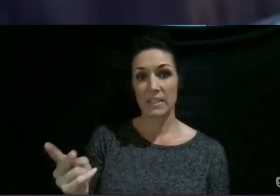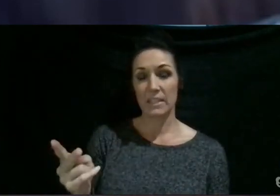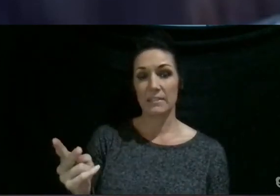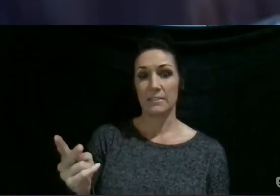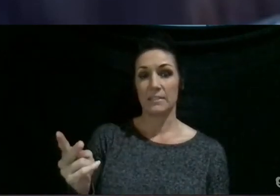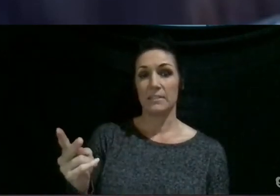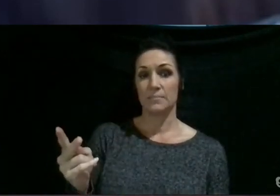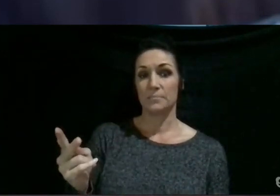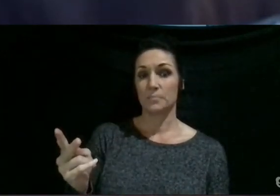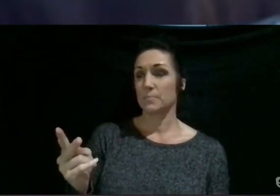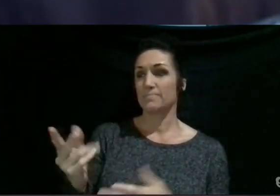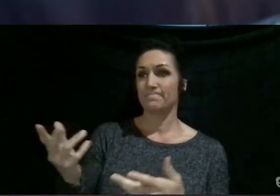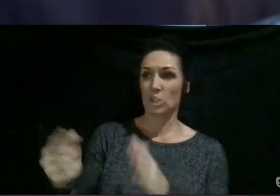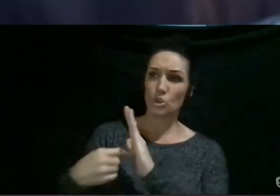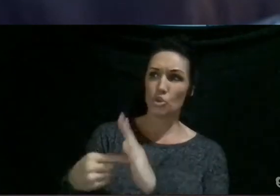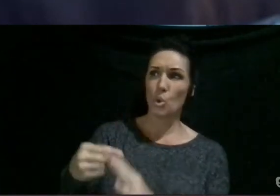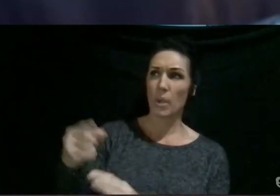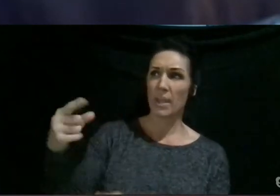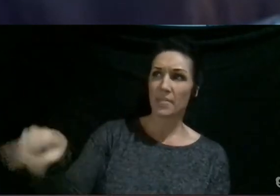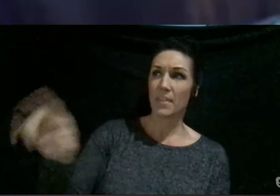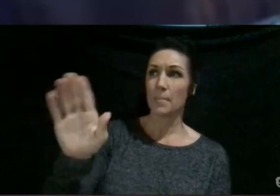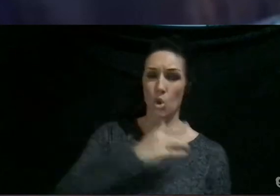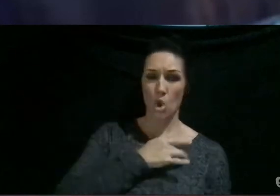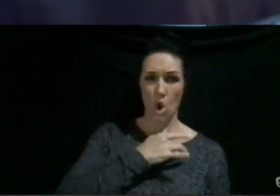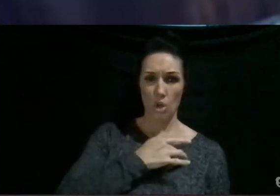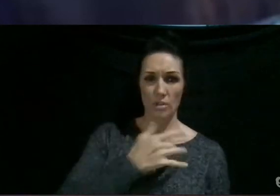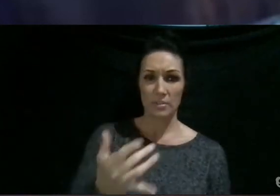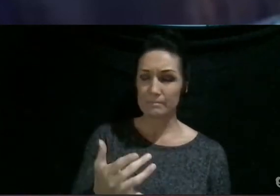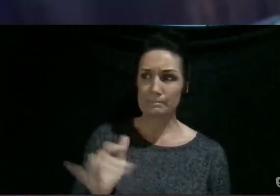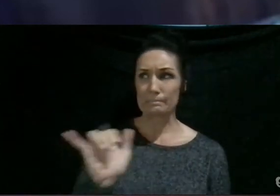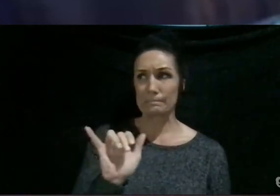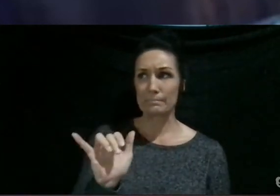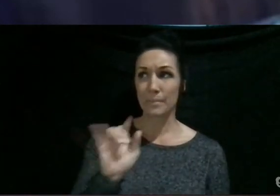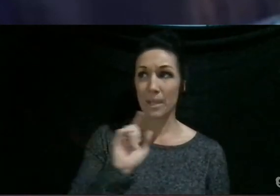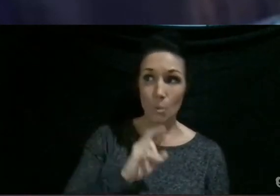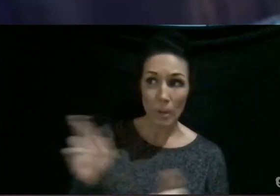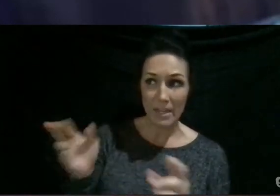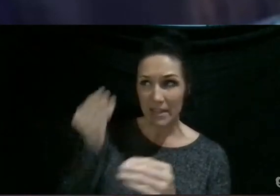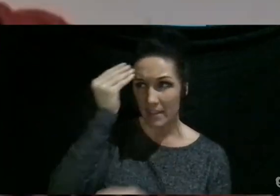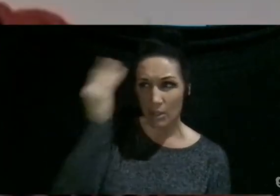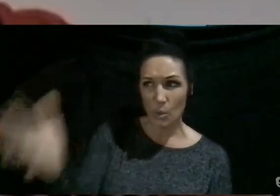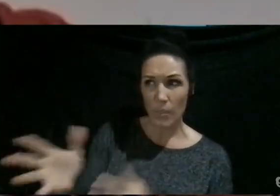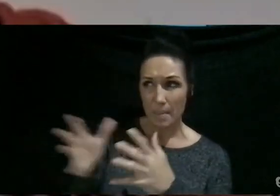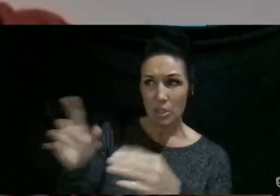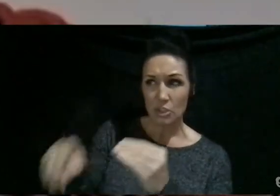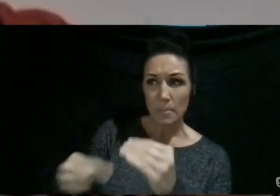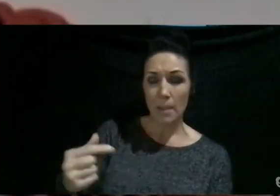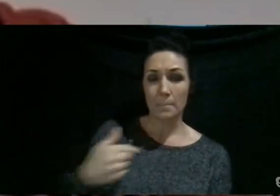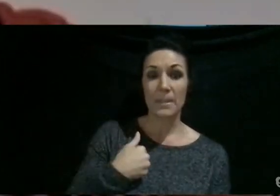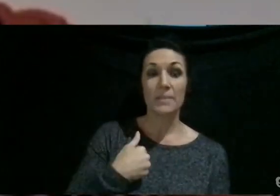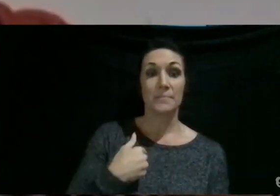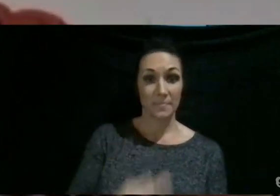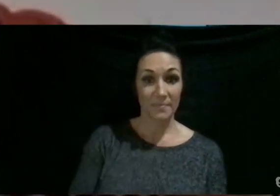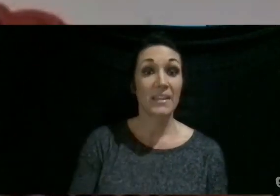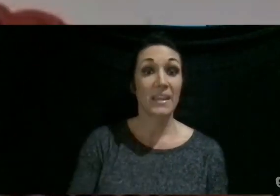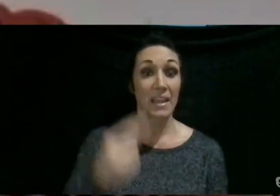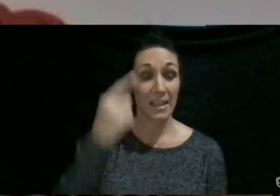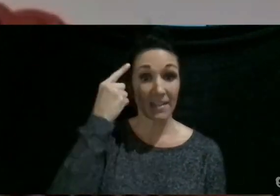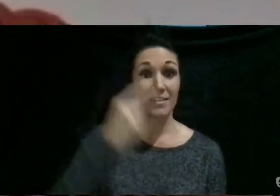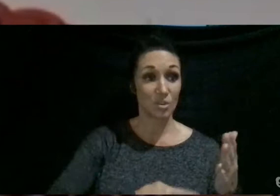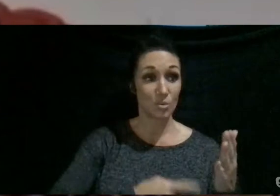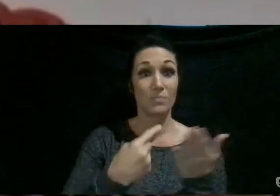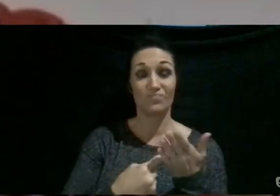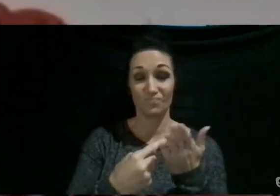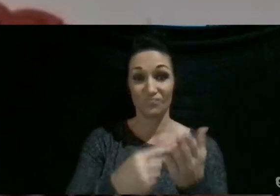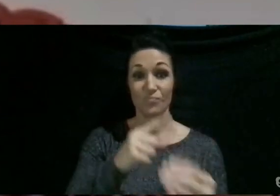speaking about faith. And it's like, am I really ready to let you know that much about me yet? And I think, Andrew, that's what you're talking about. It's like,